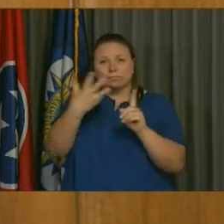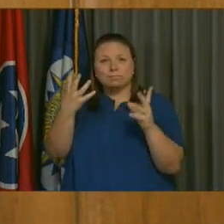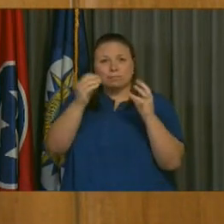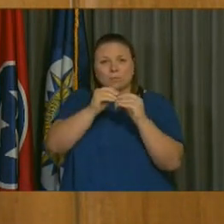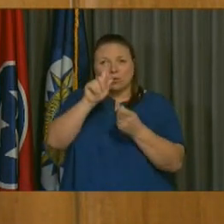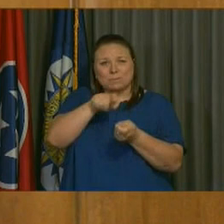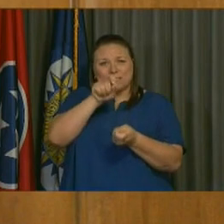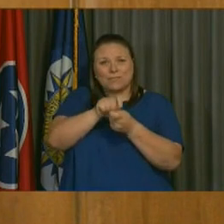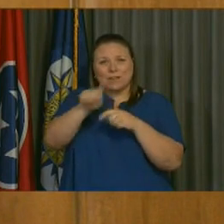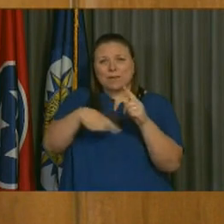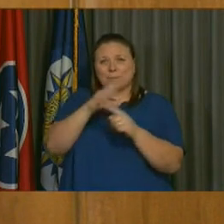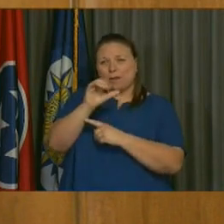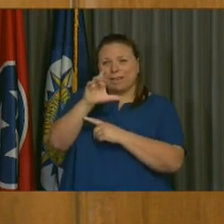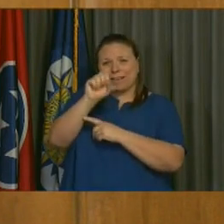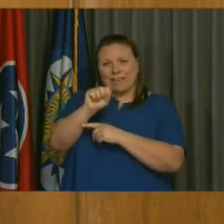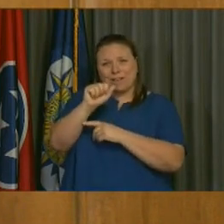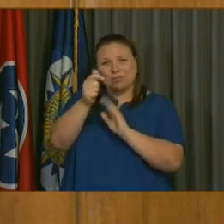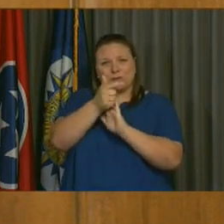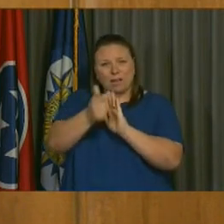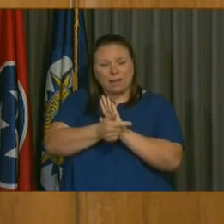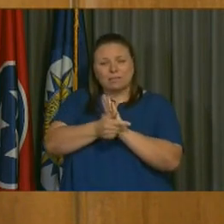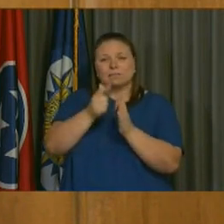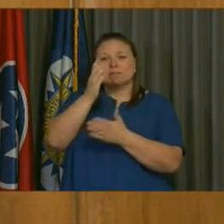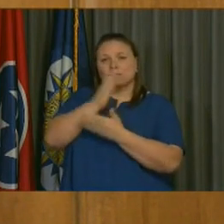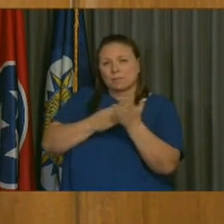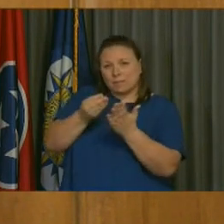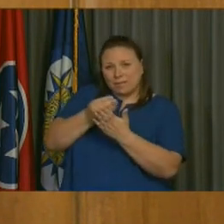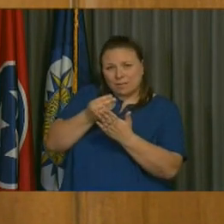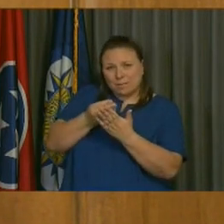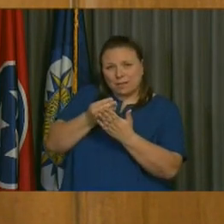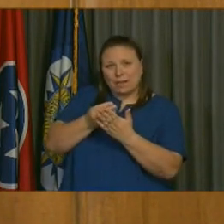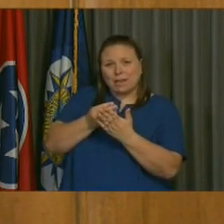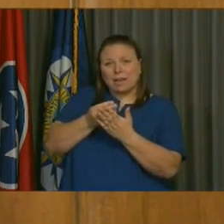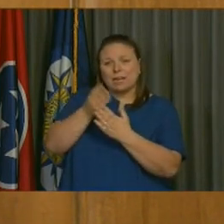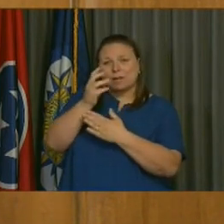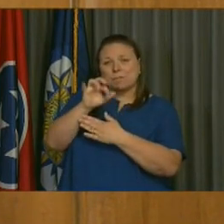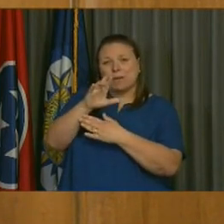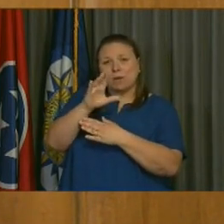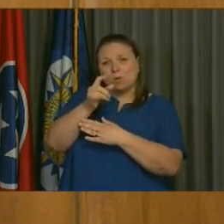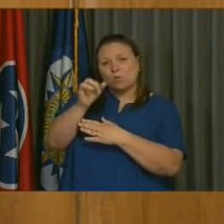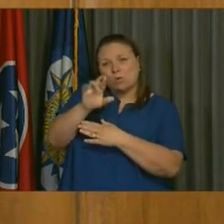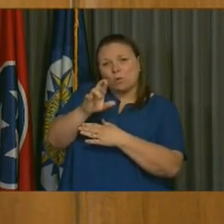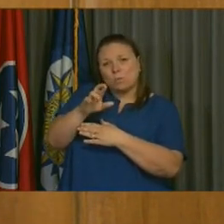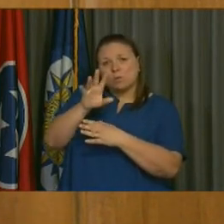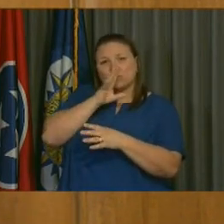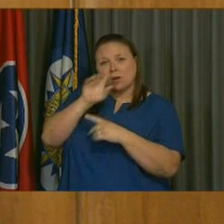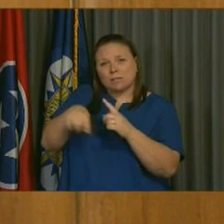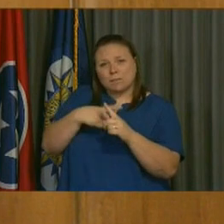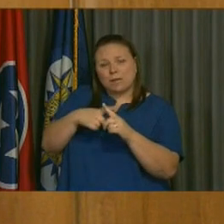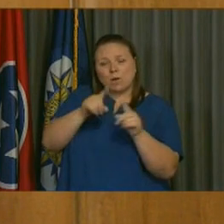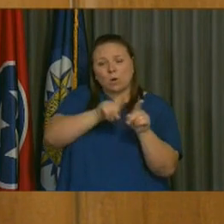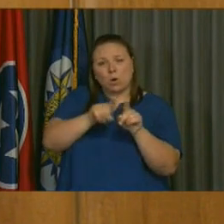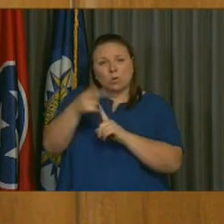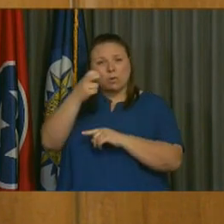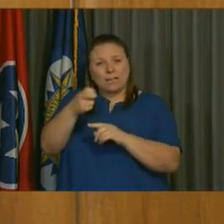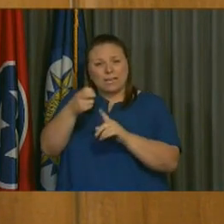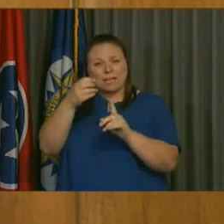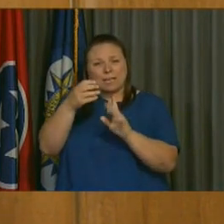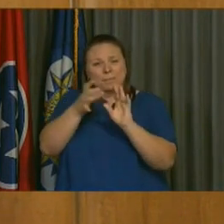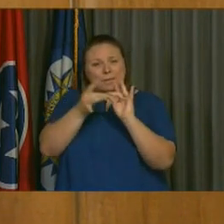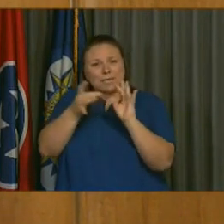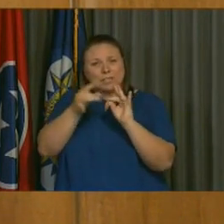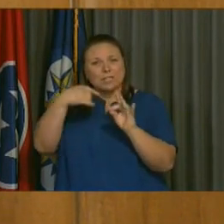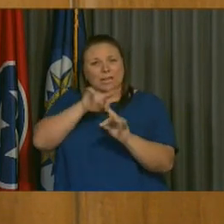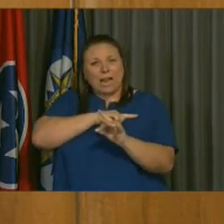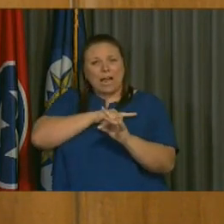about the CARES Act, some of the funding relief that Mayor Cooper referred to. And then he's also referred to our ever